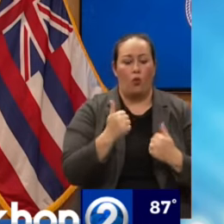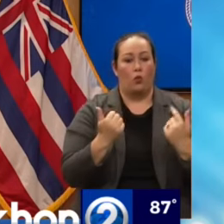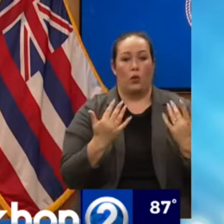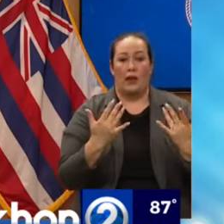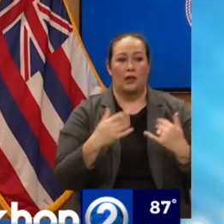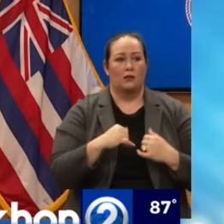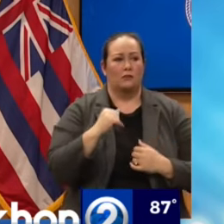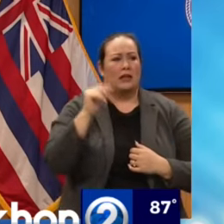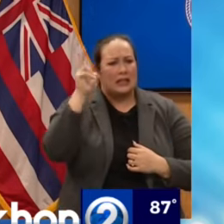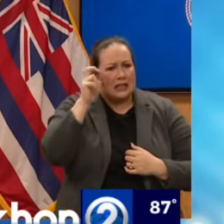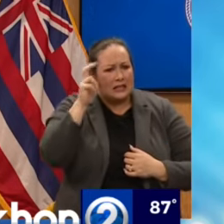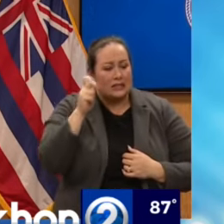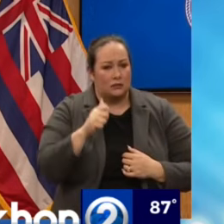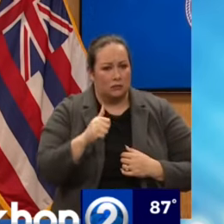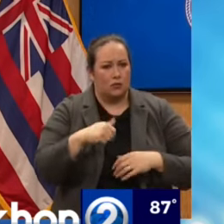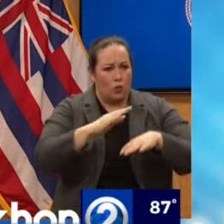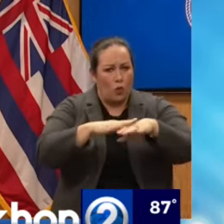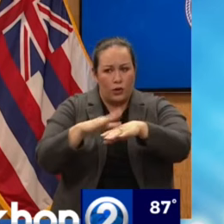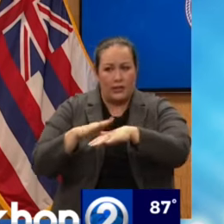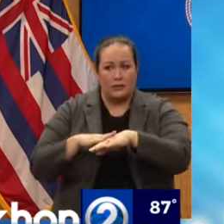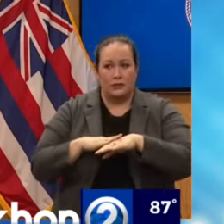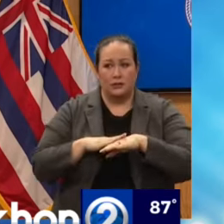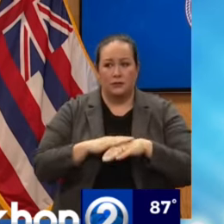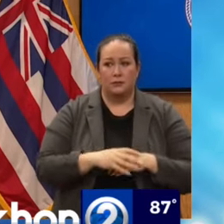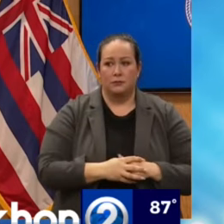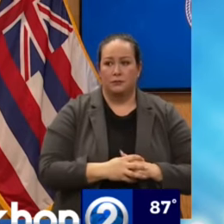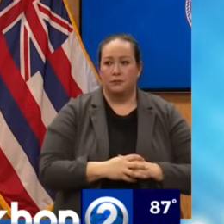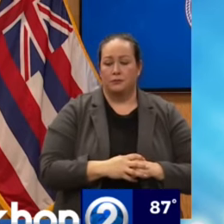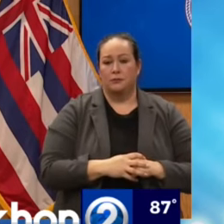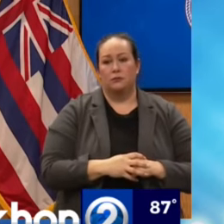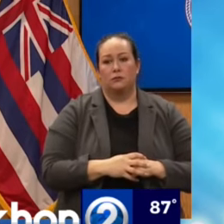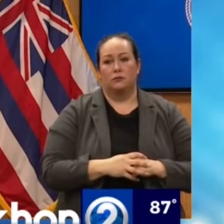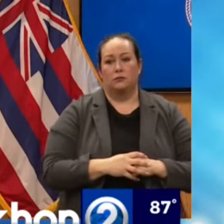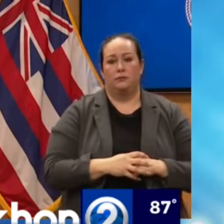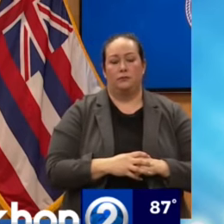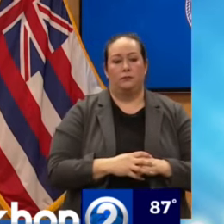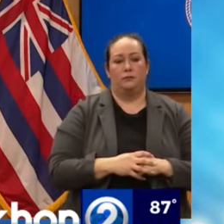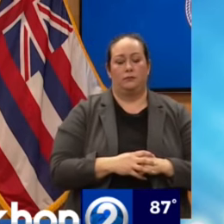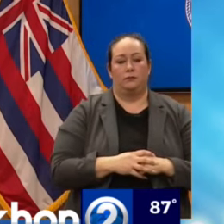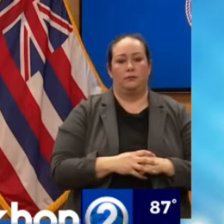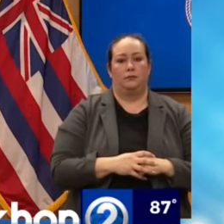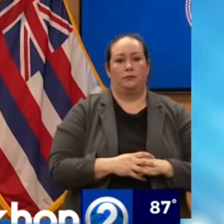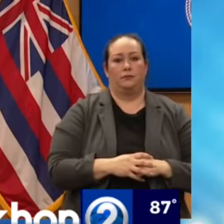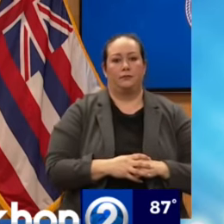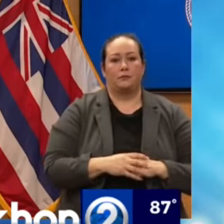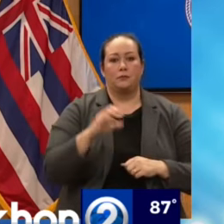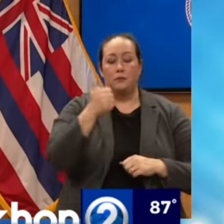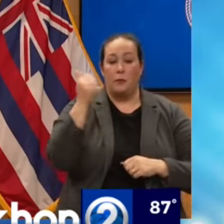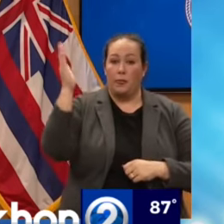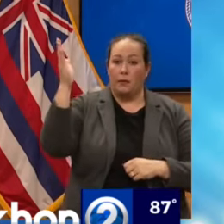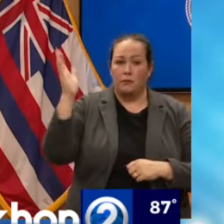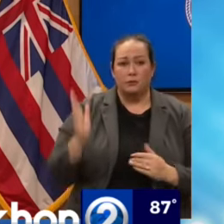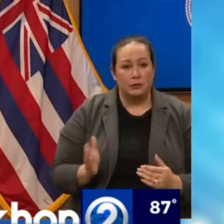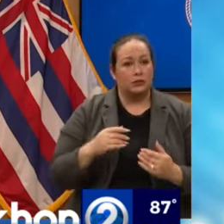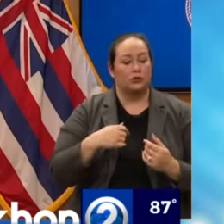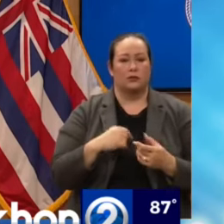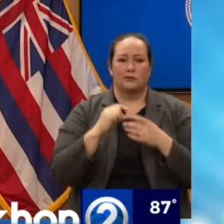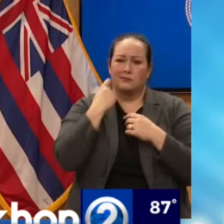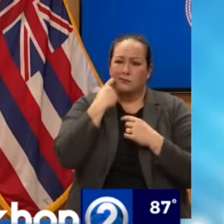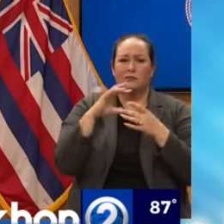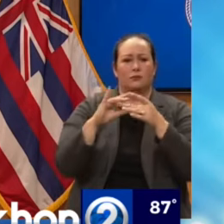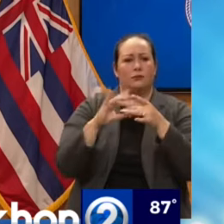them and heed their warnings. As all the speakers before me talked about, it's unity of effort.